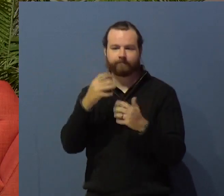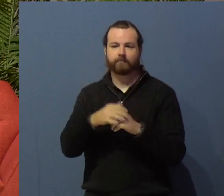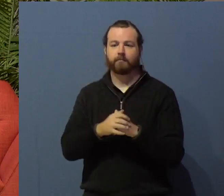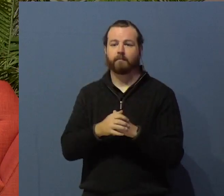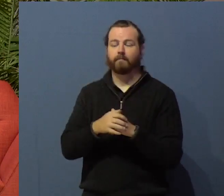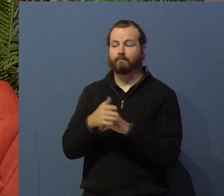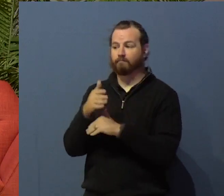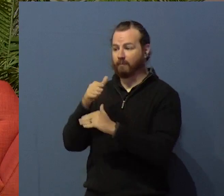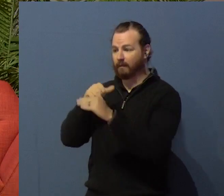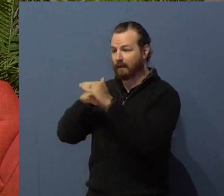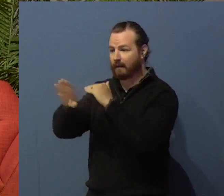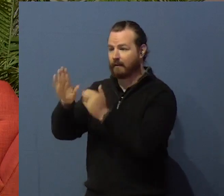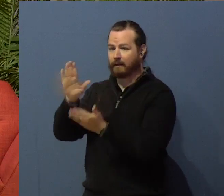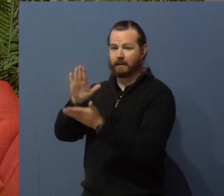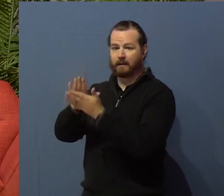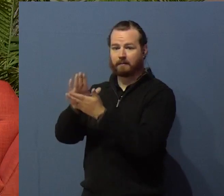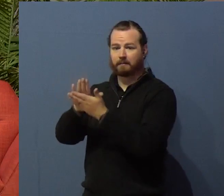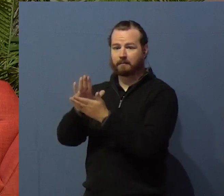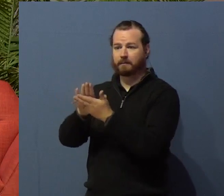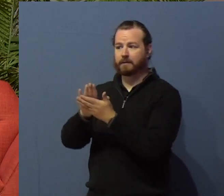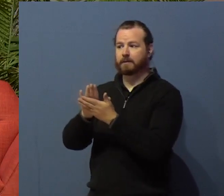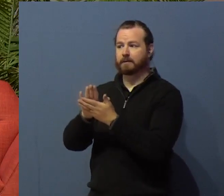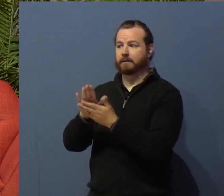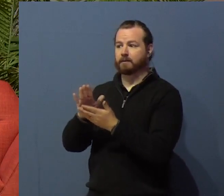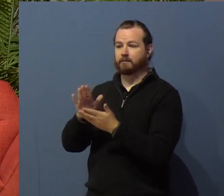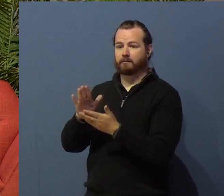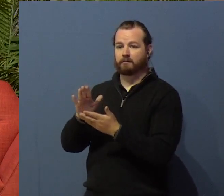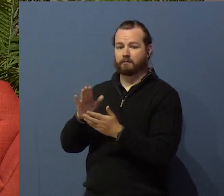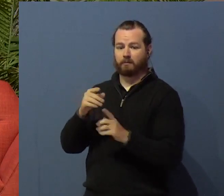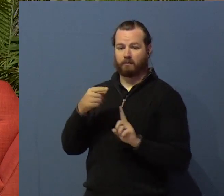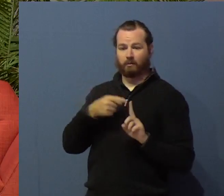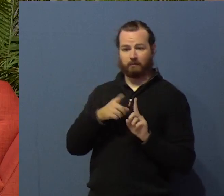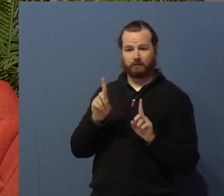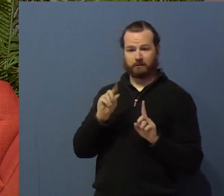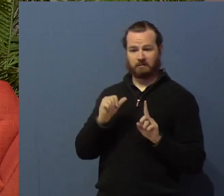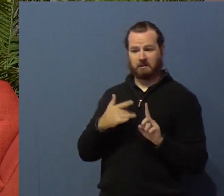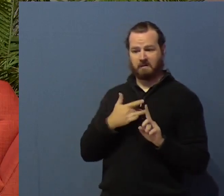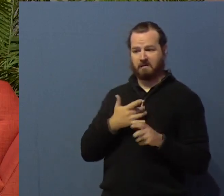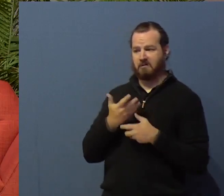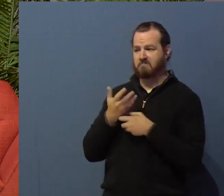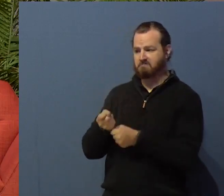it's only one-third ask for accommodations. That's not a lot.